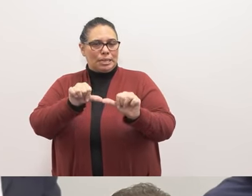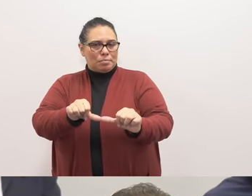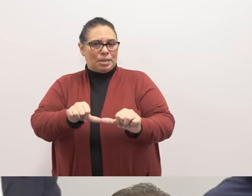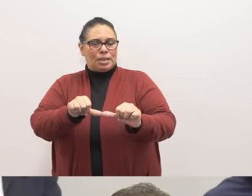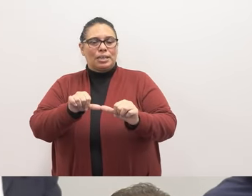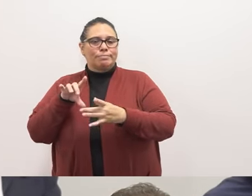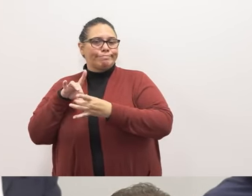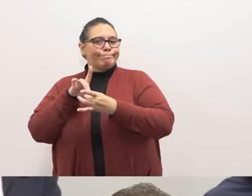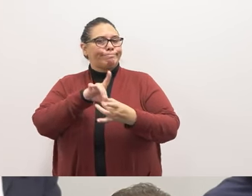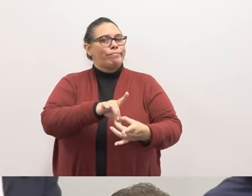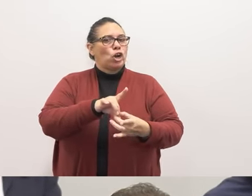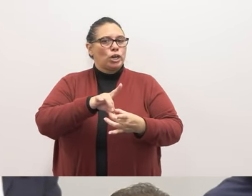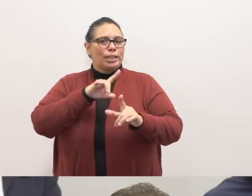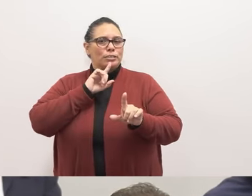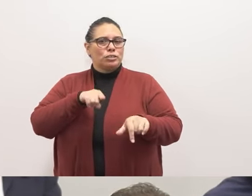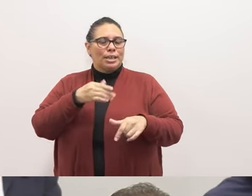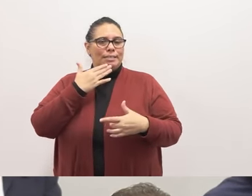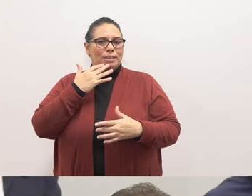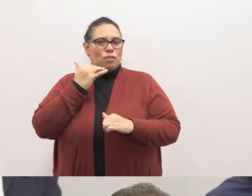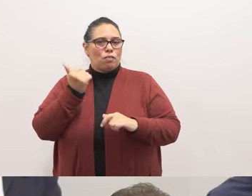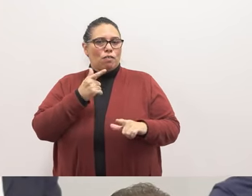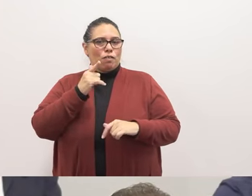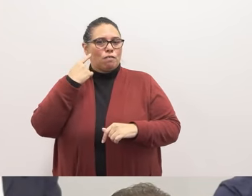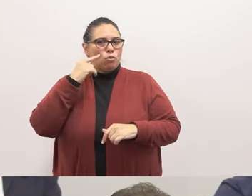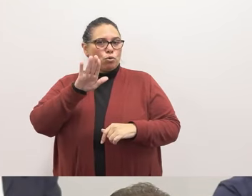become part of the solution. Thank you all for your time.